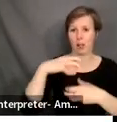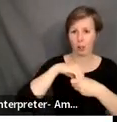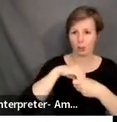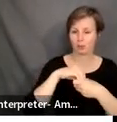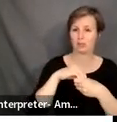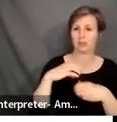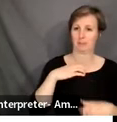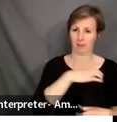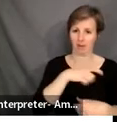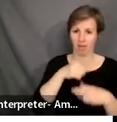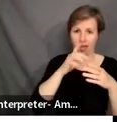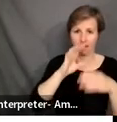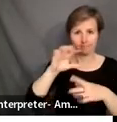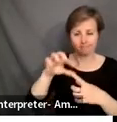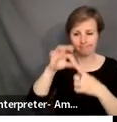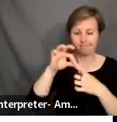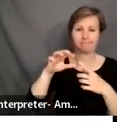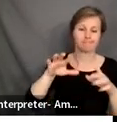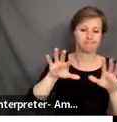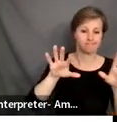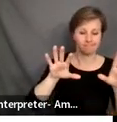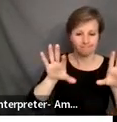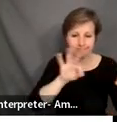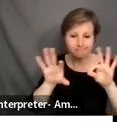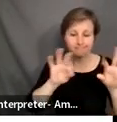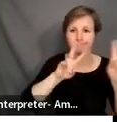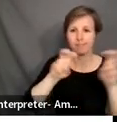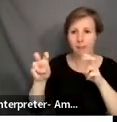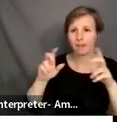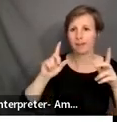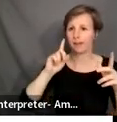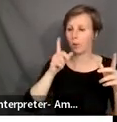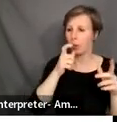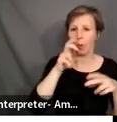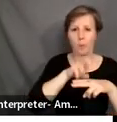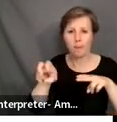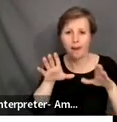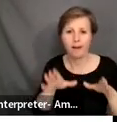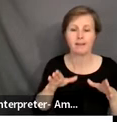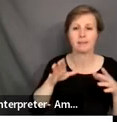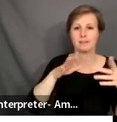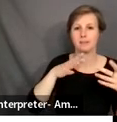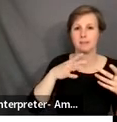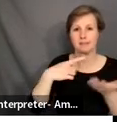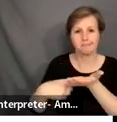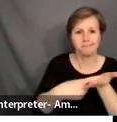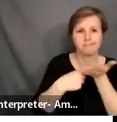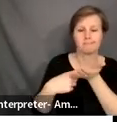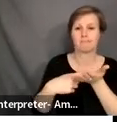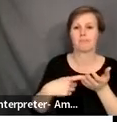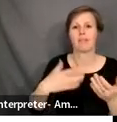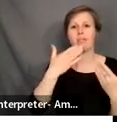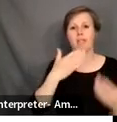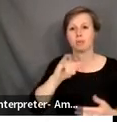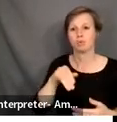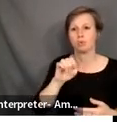organized this, they selected the topic, and the panelists. So thank you very much. I want to thank Joe Valina, who is the director